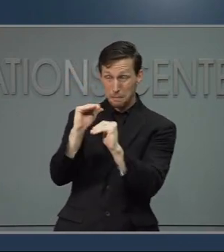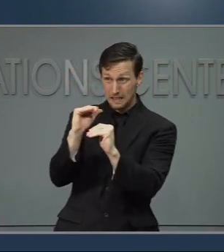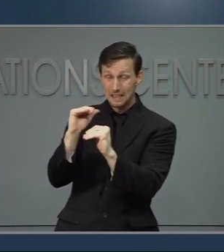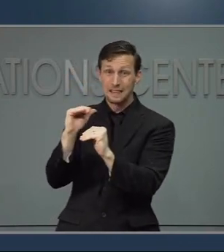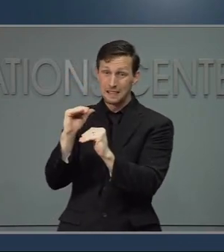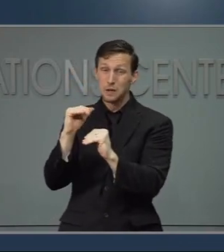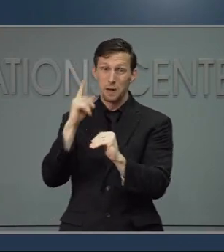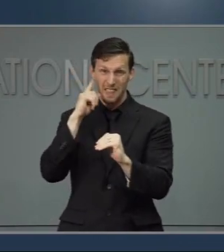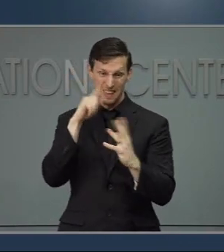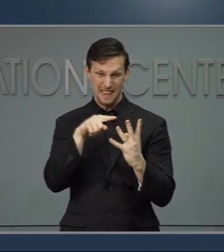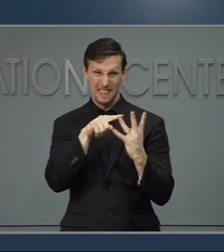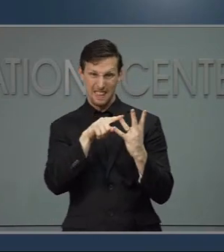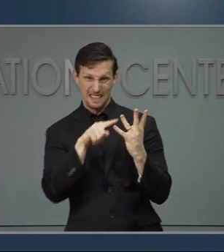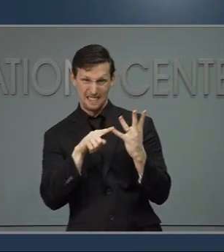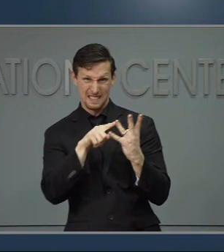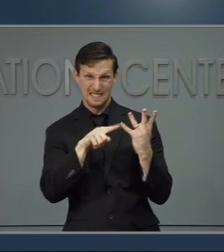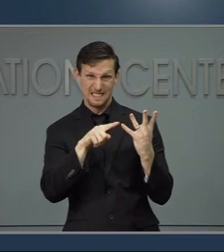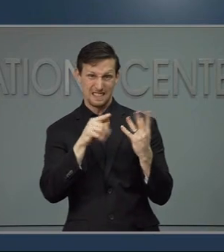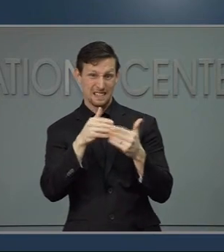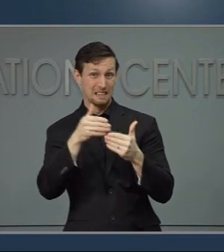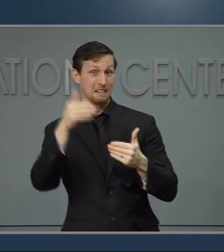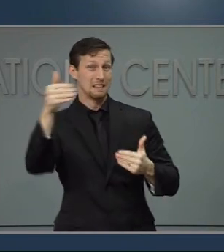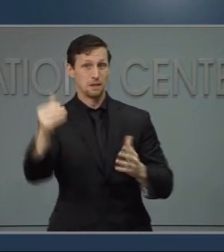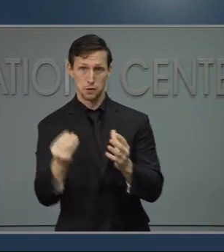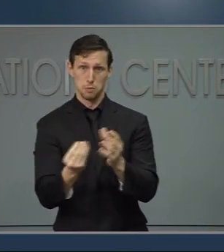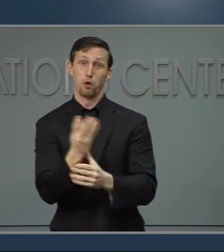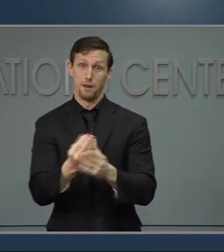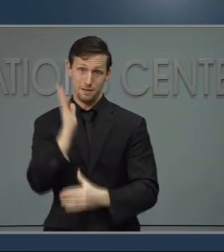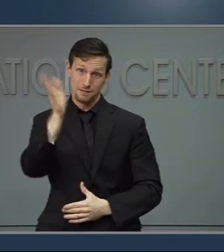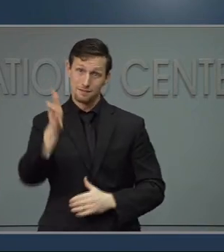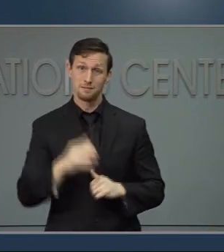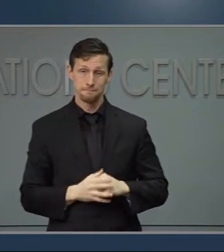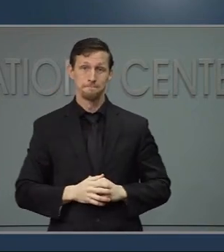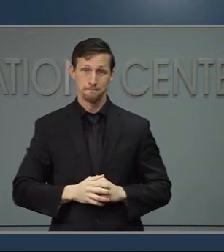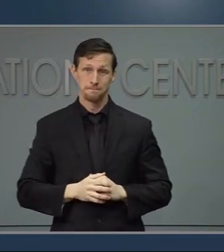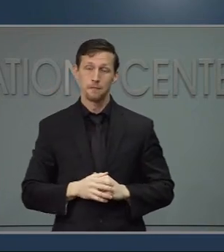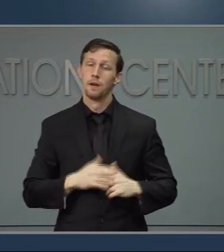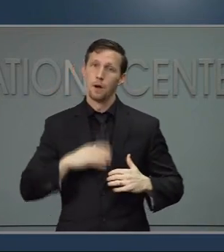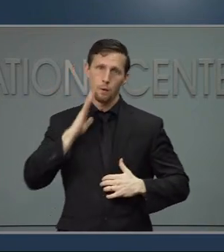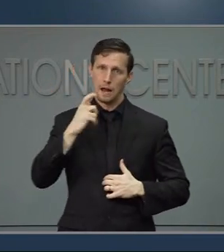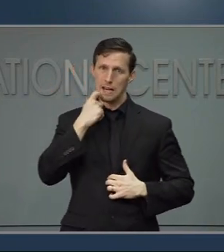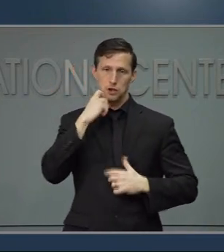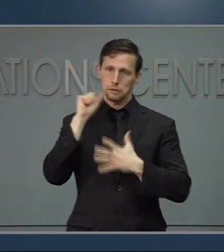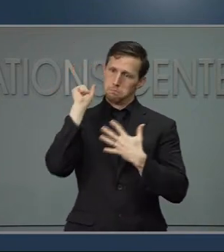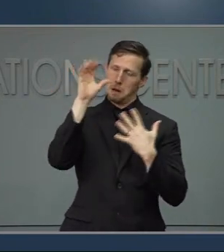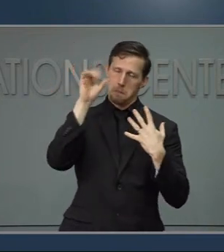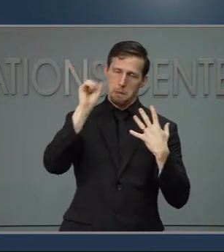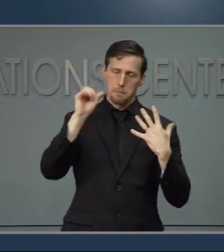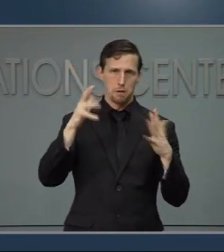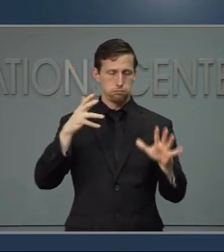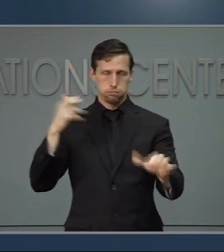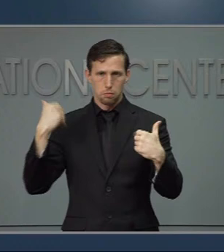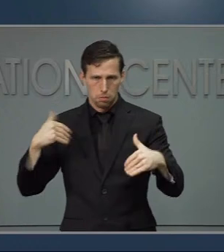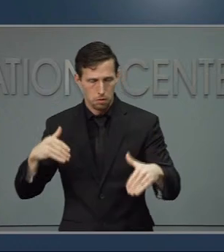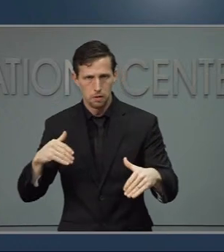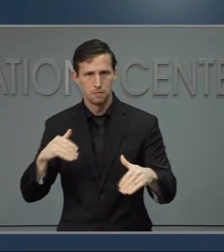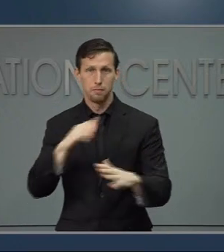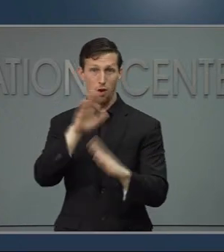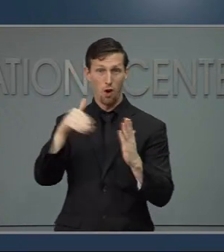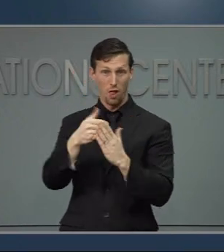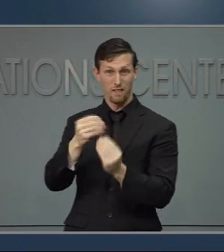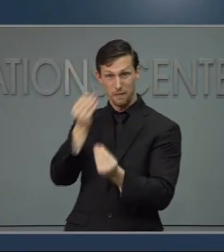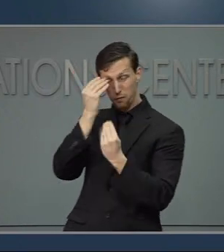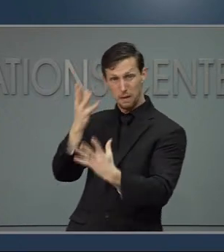the spring. Okay, that was a lot to cover. All of these details are now outlined on our new vaccine